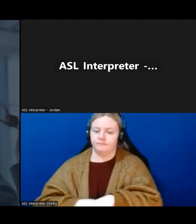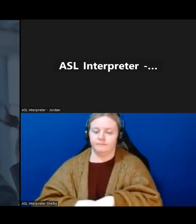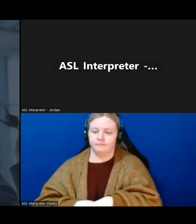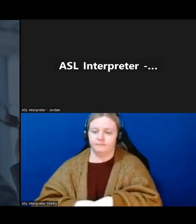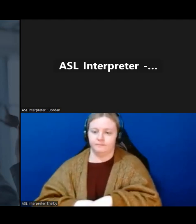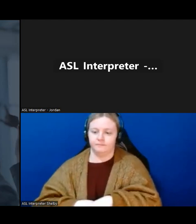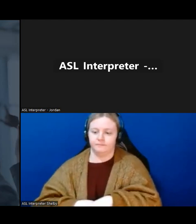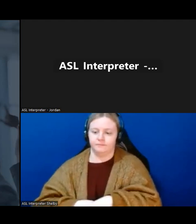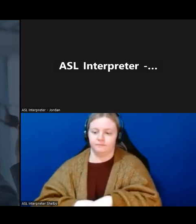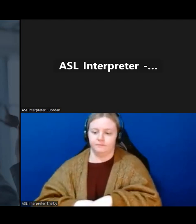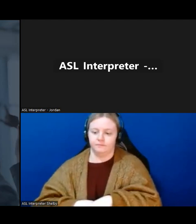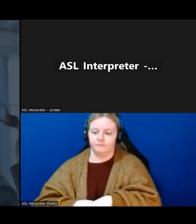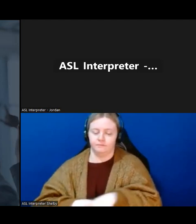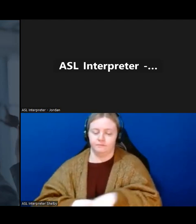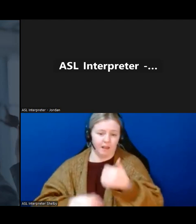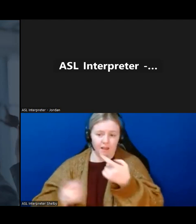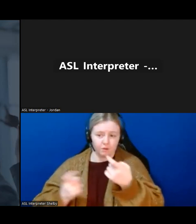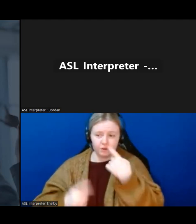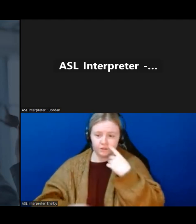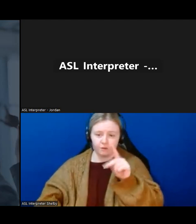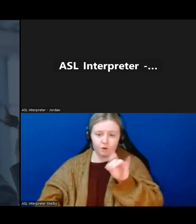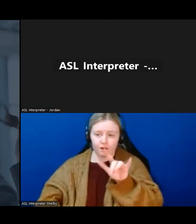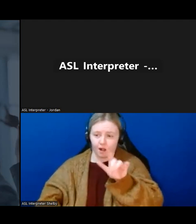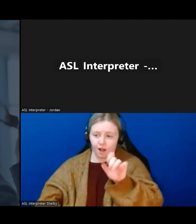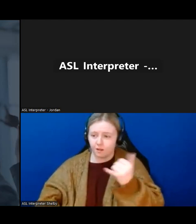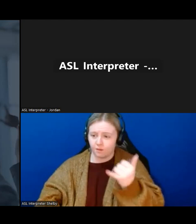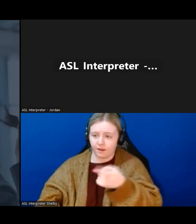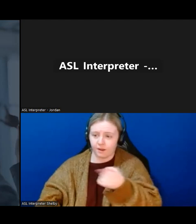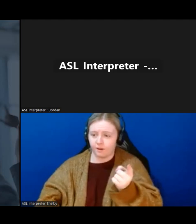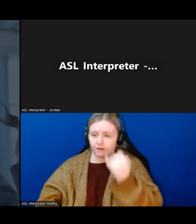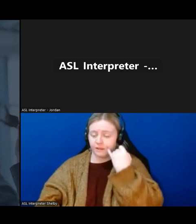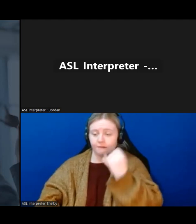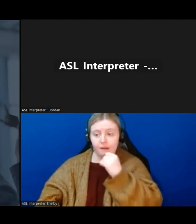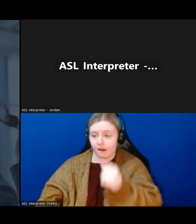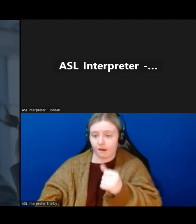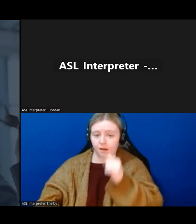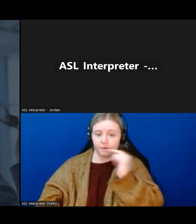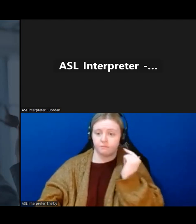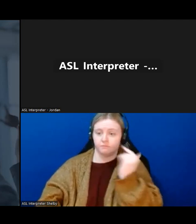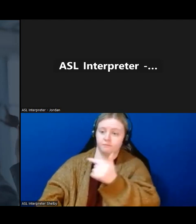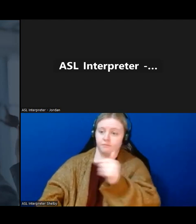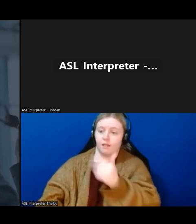Are there any other questions for Kyle at this point? If not, we can certainly move on.